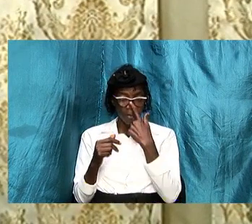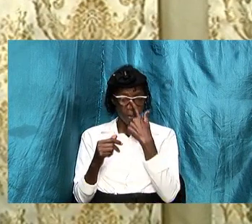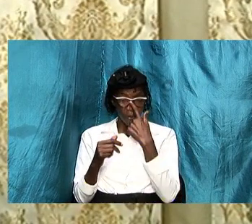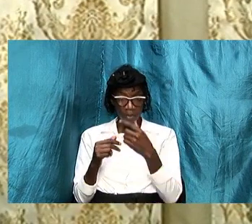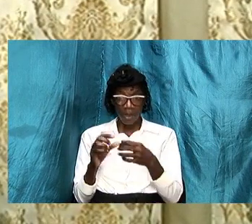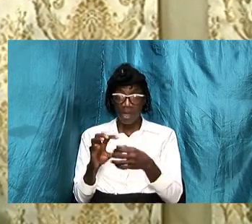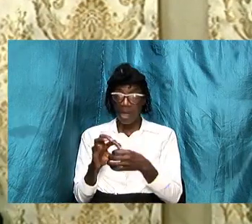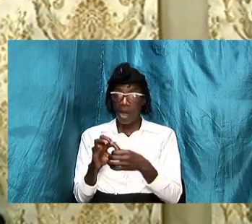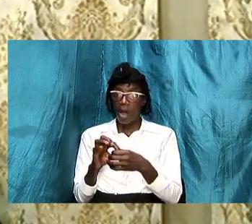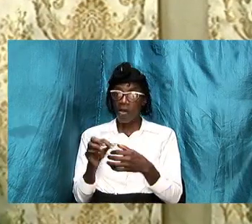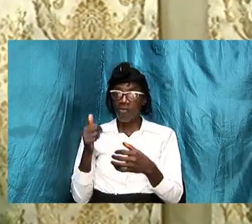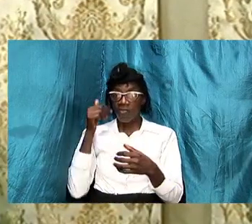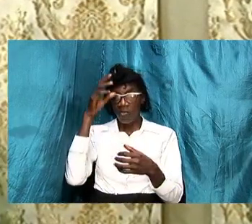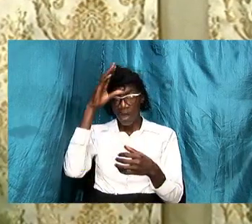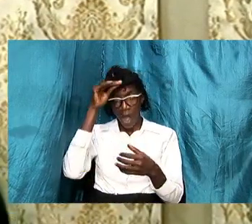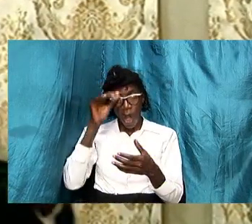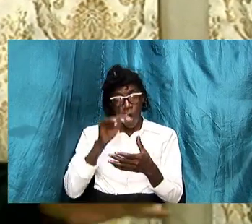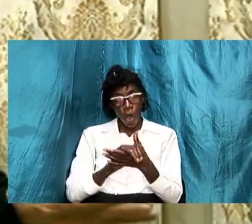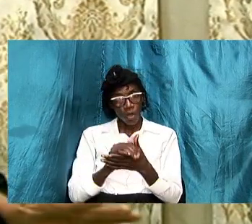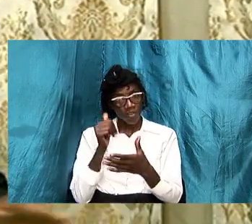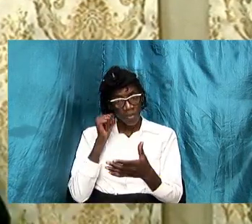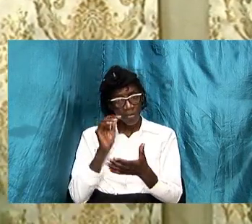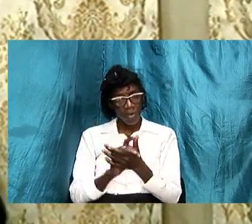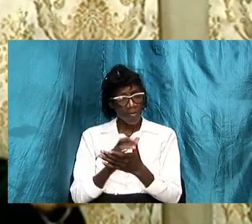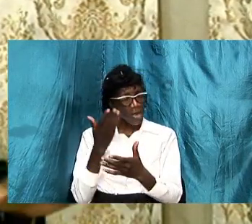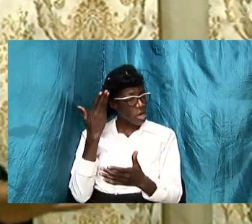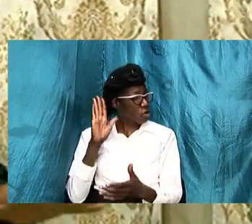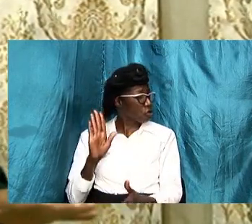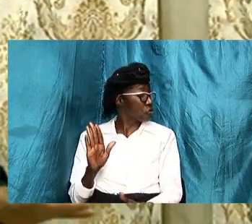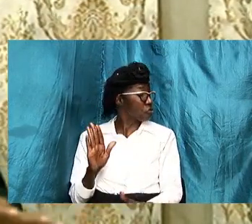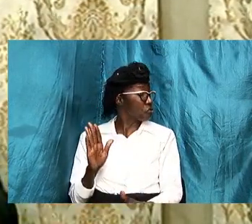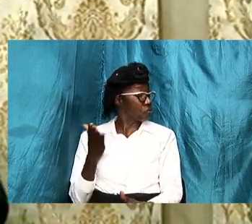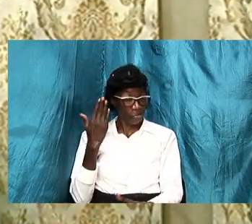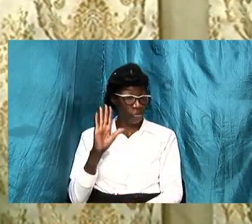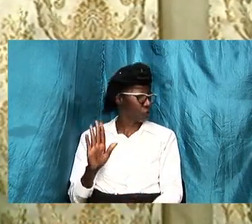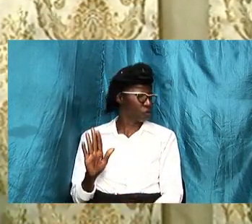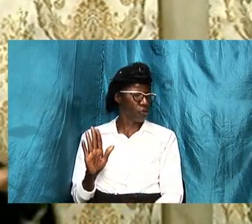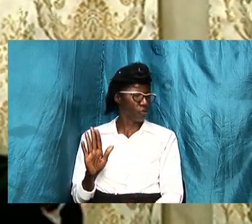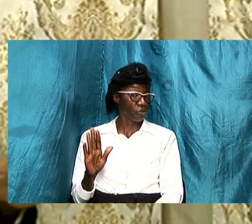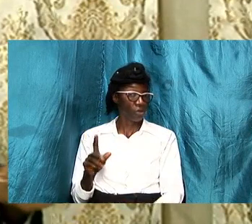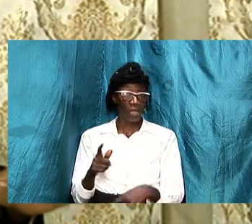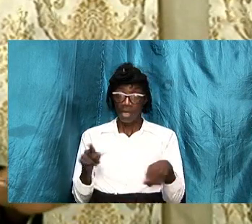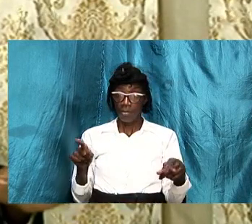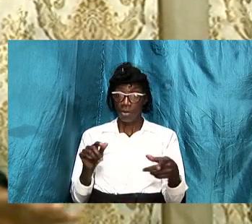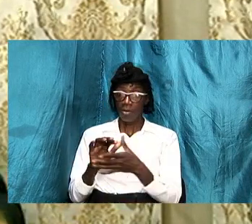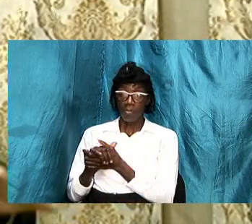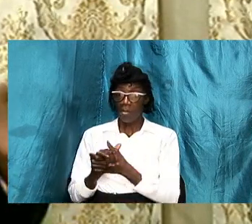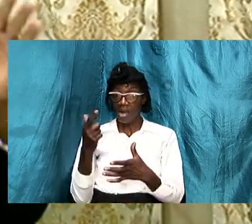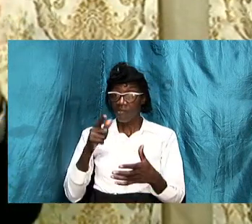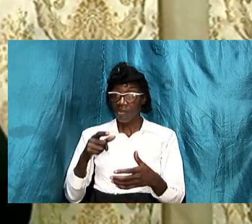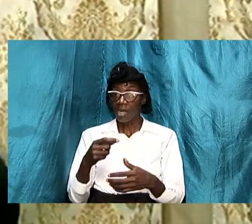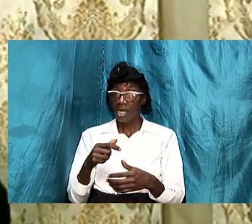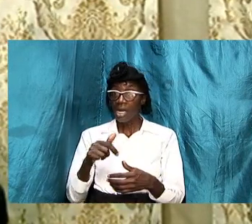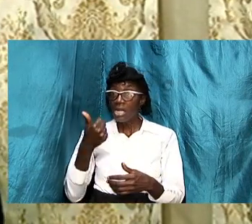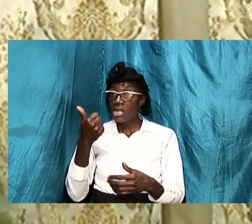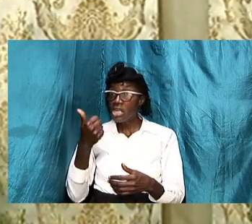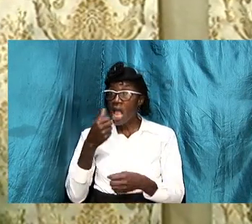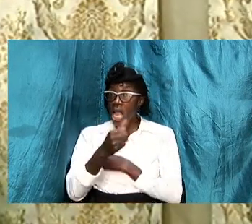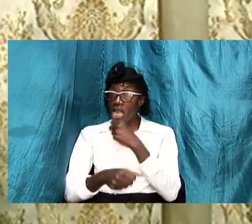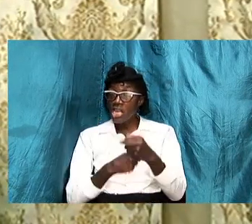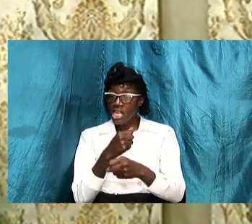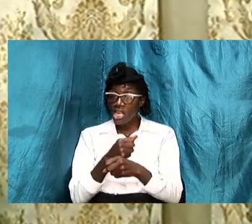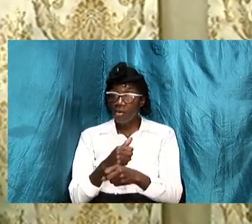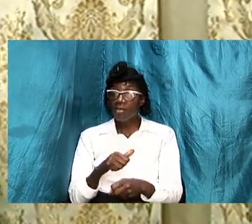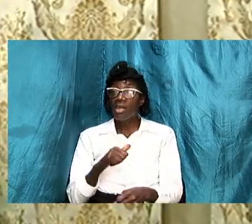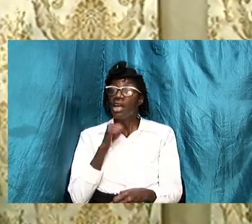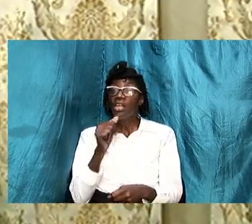our husbands or our wives we don't know have no clue but we've married for 10 years and it's not